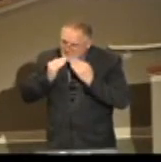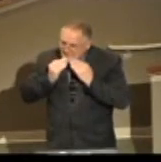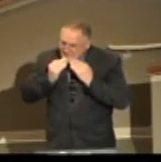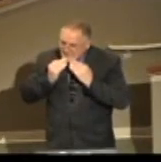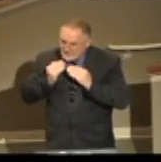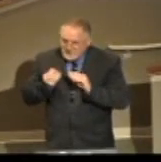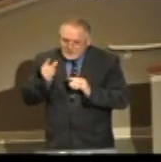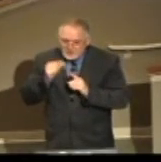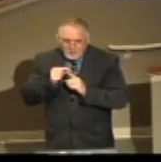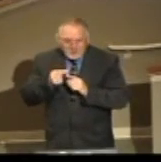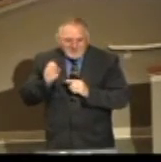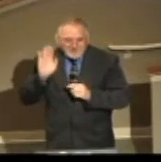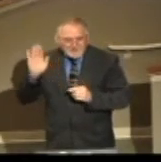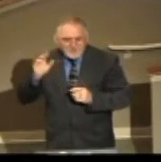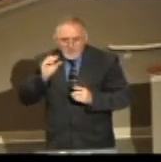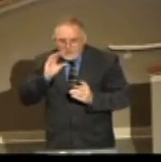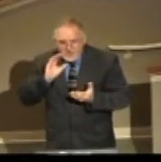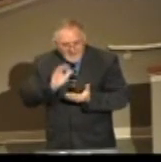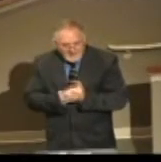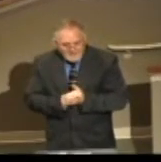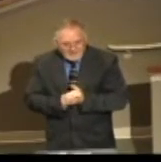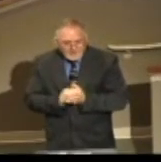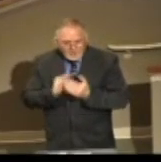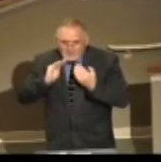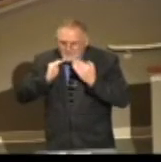were bitter to his taste.